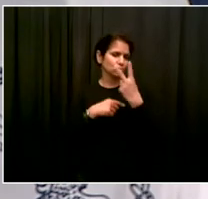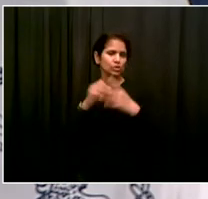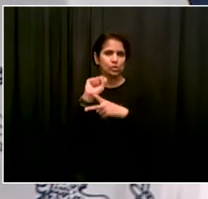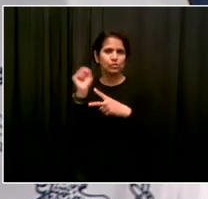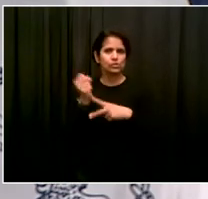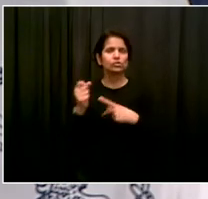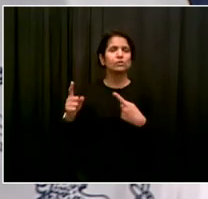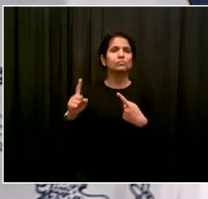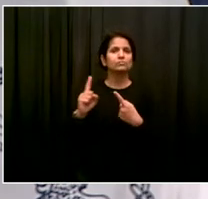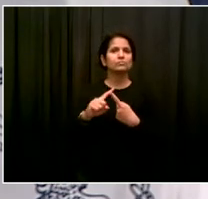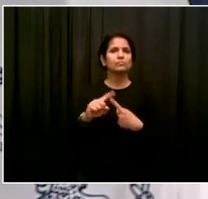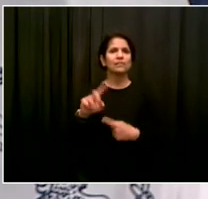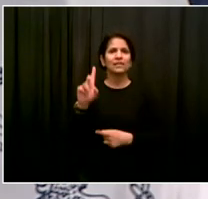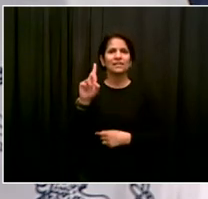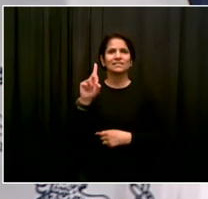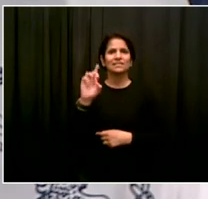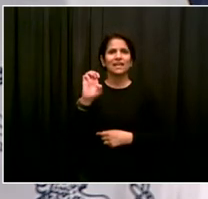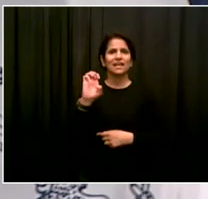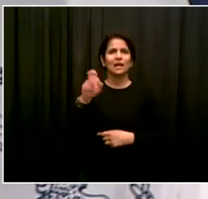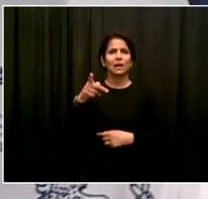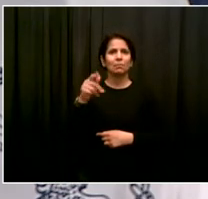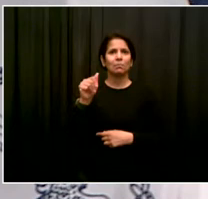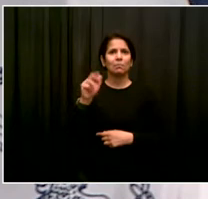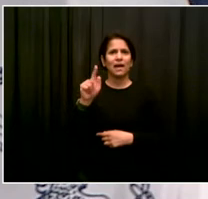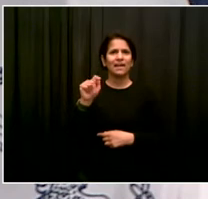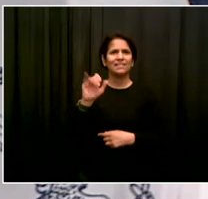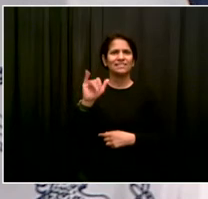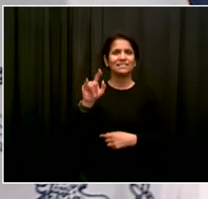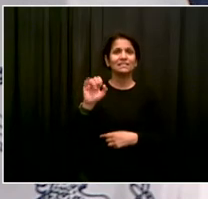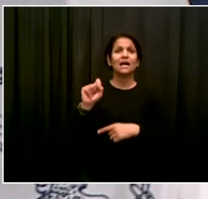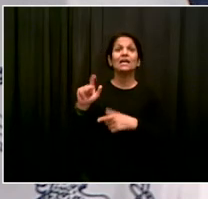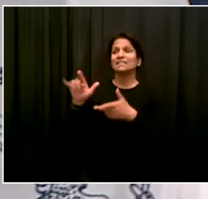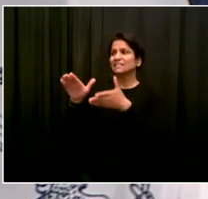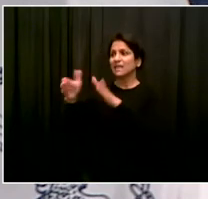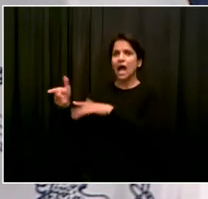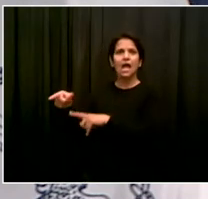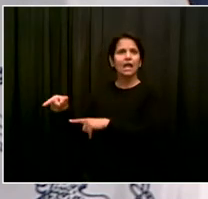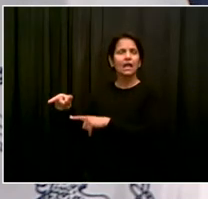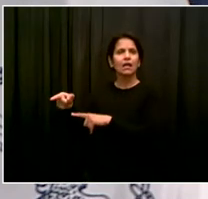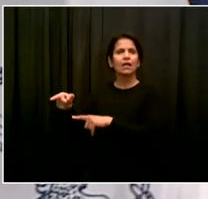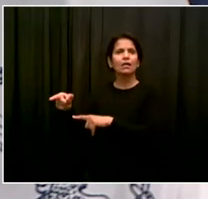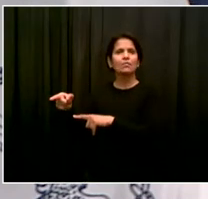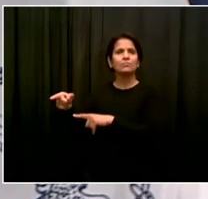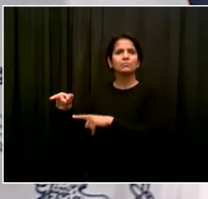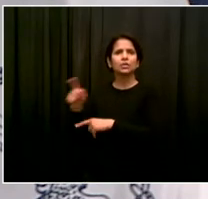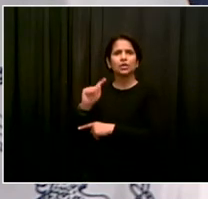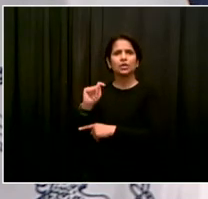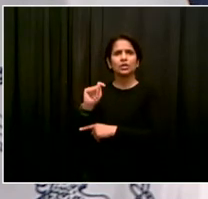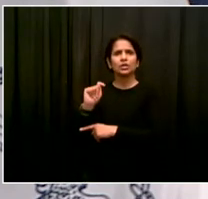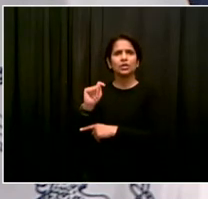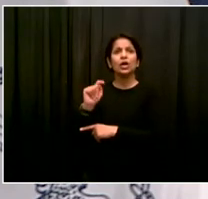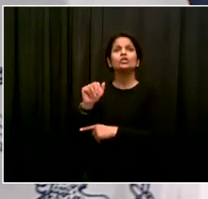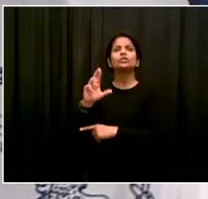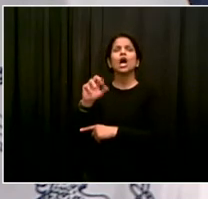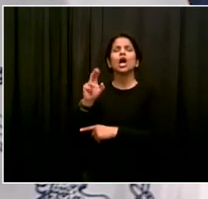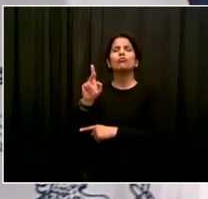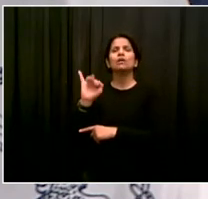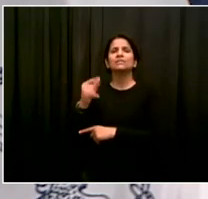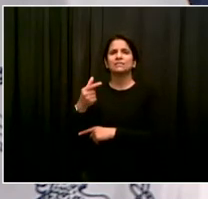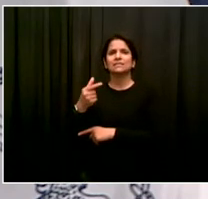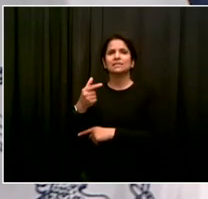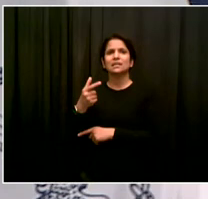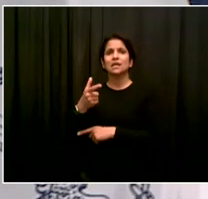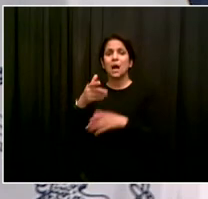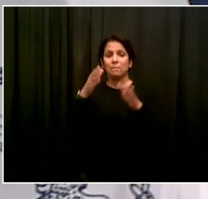They also revealed that the police department was at minimum misleading about the